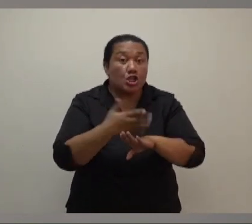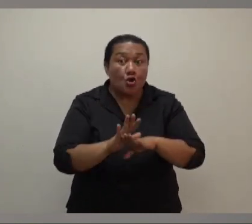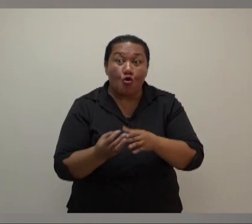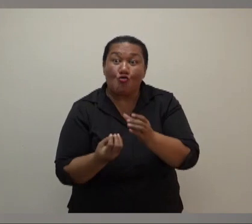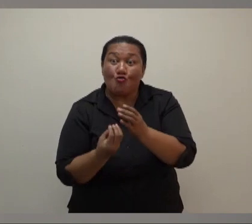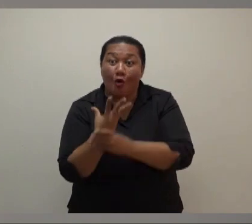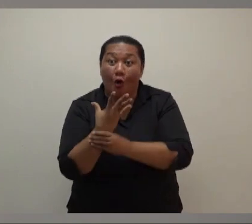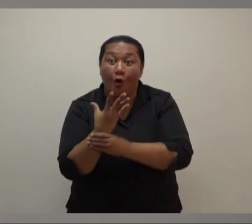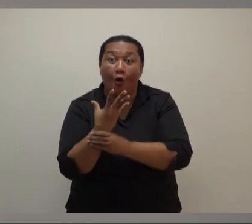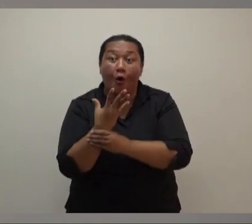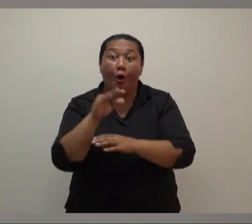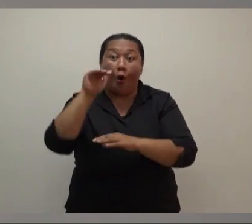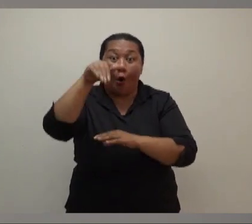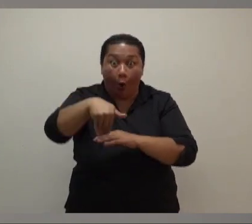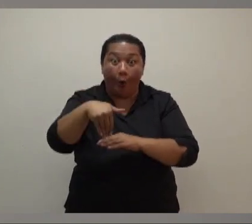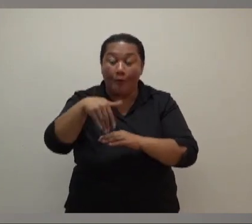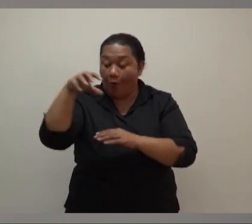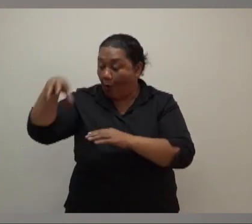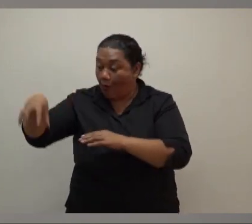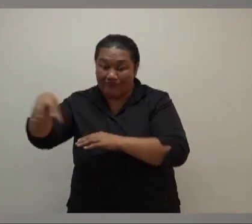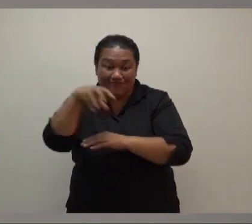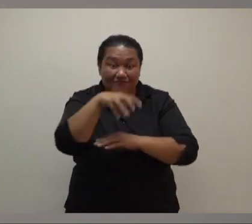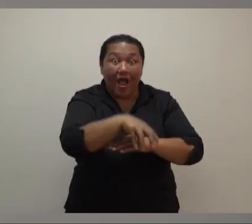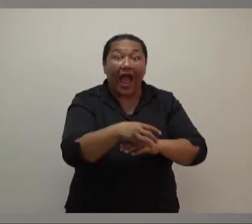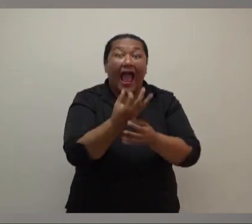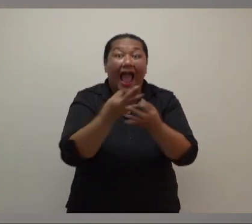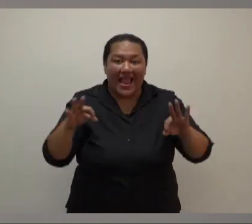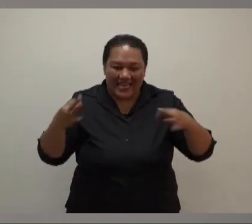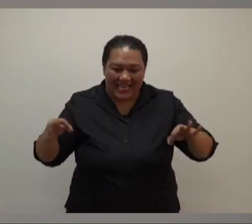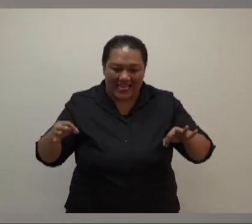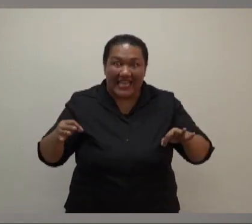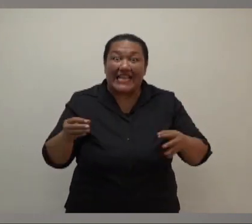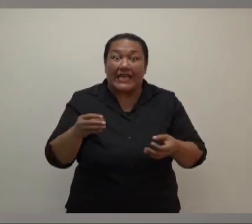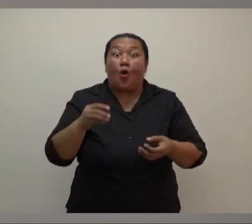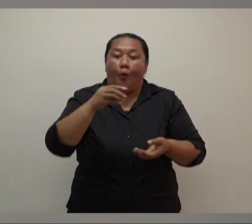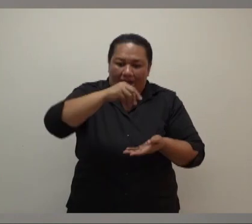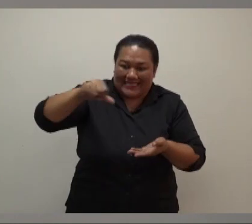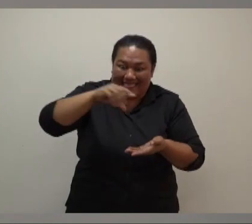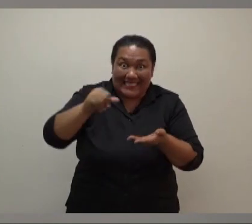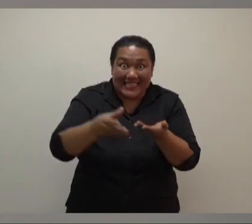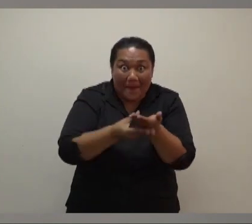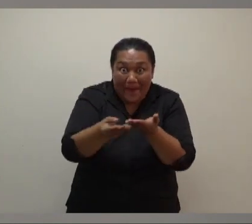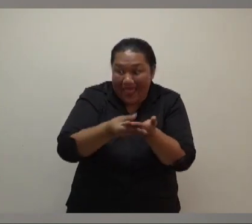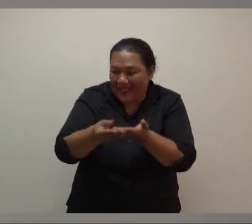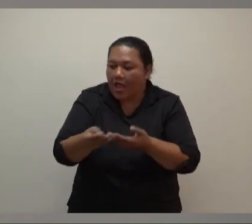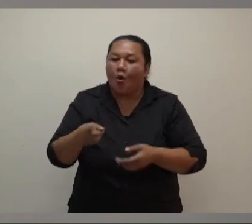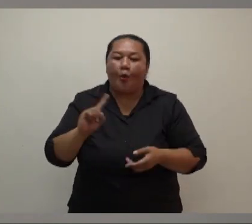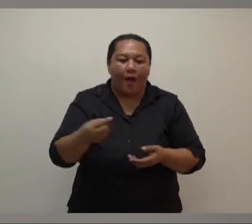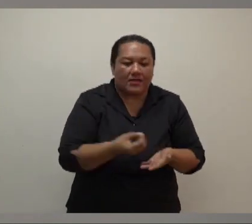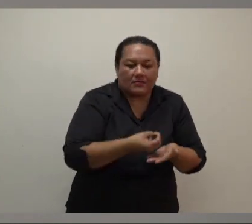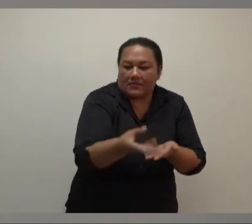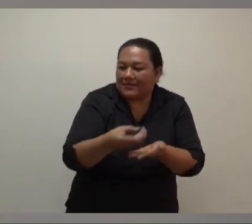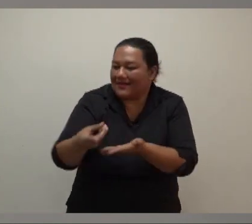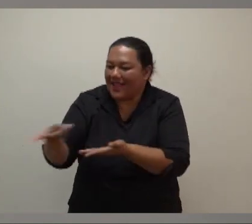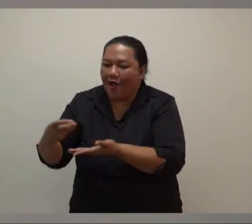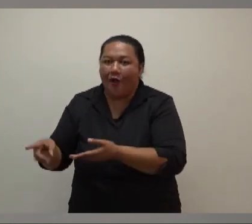that will distribute 20,000 home gardening seed packages to households in Fiji at a cost to the government of about